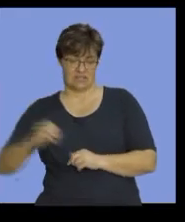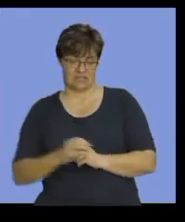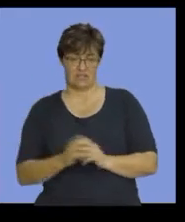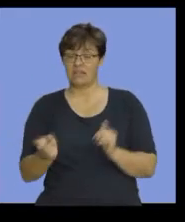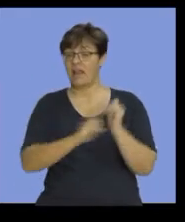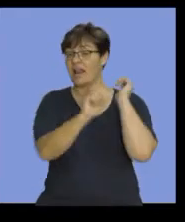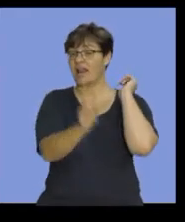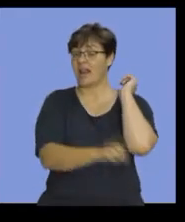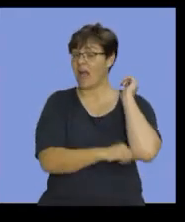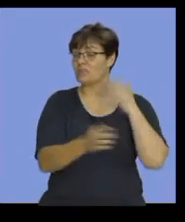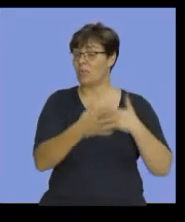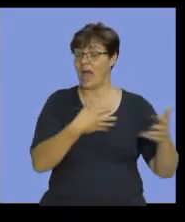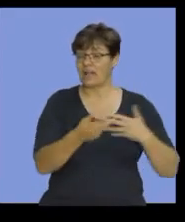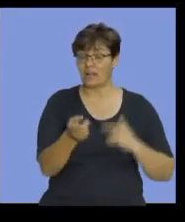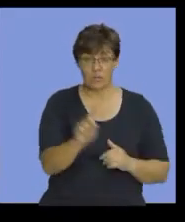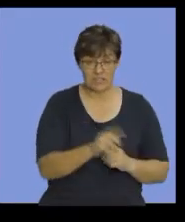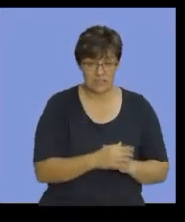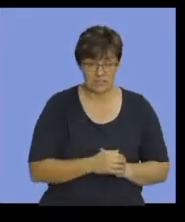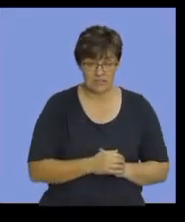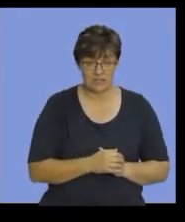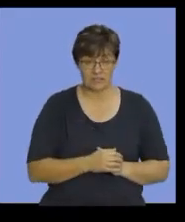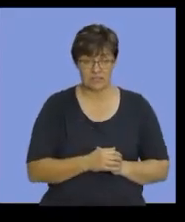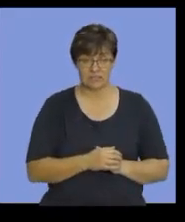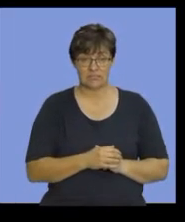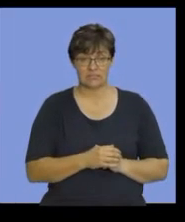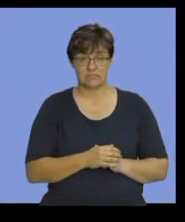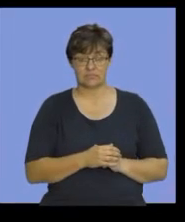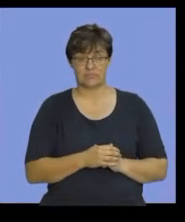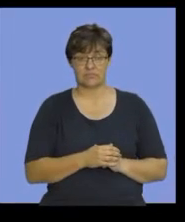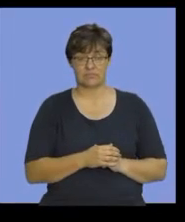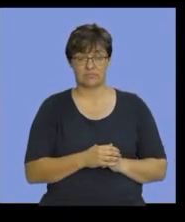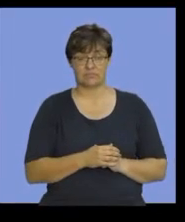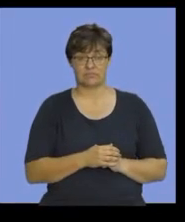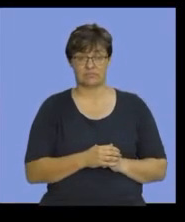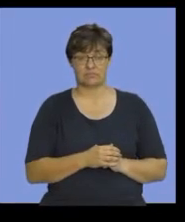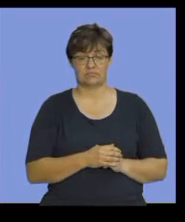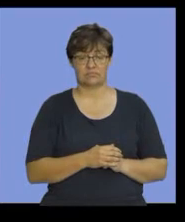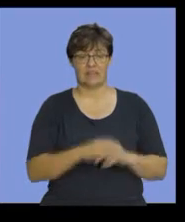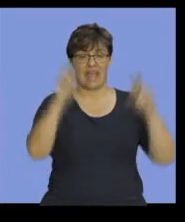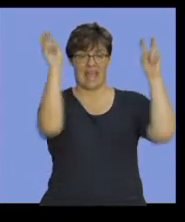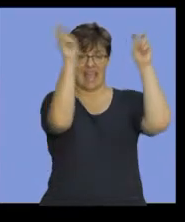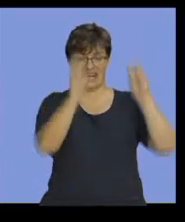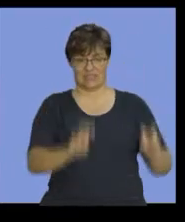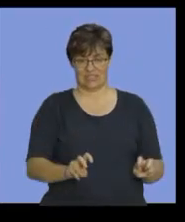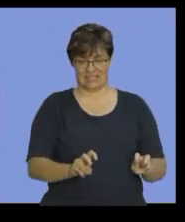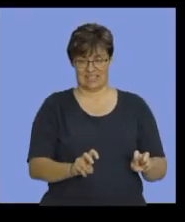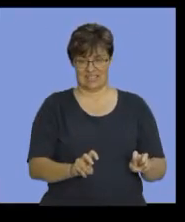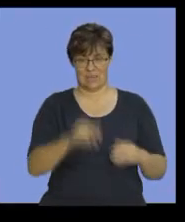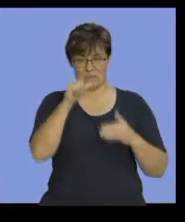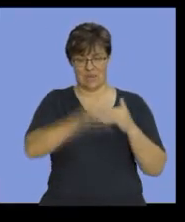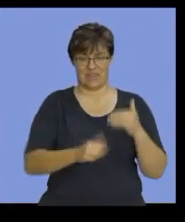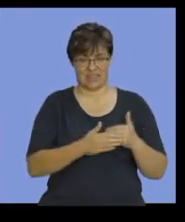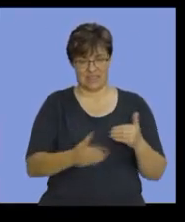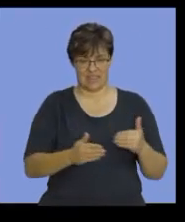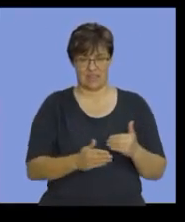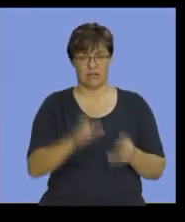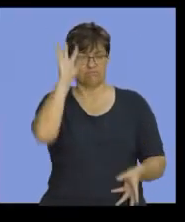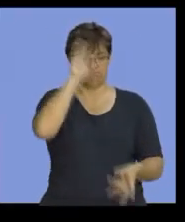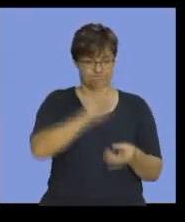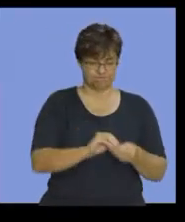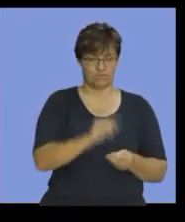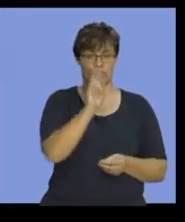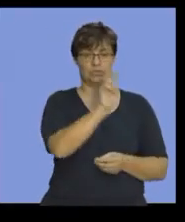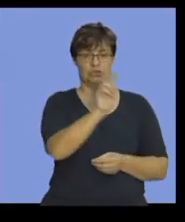one we are dealing with here is your electricity for the month amounted to 22